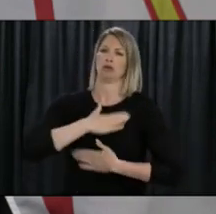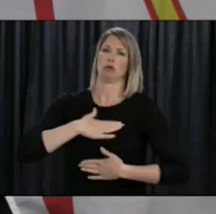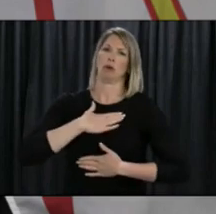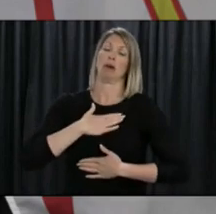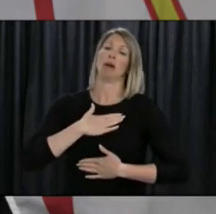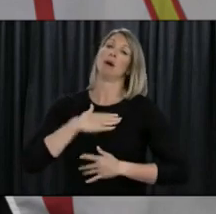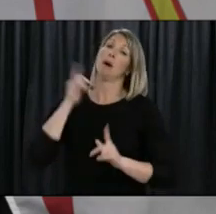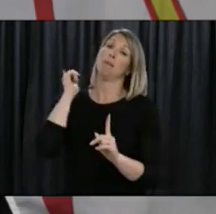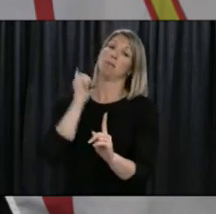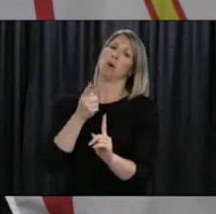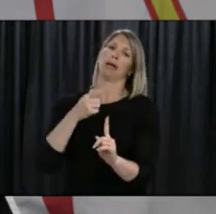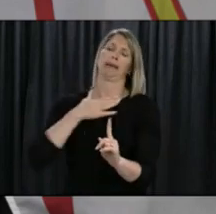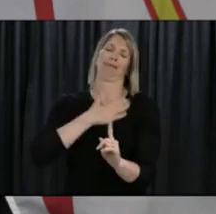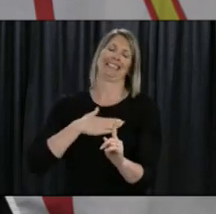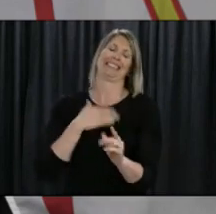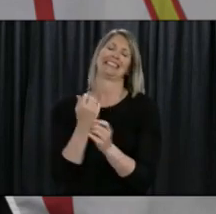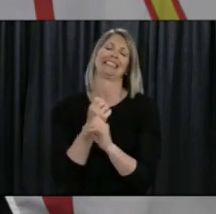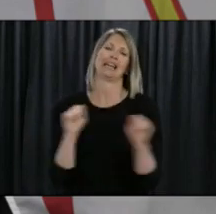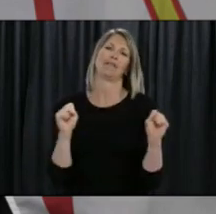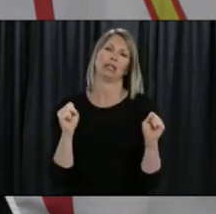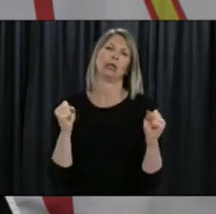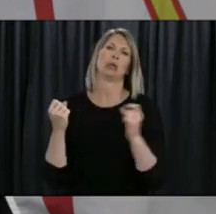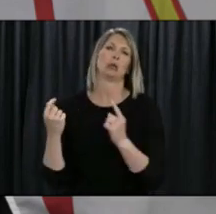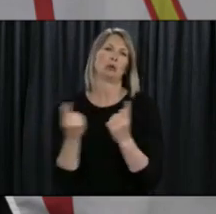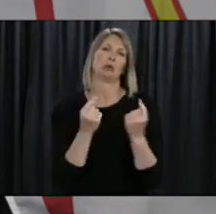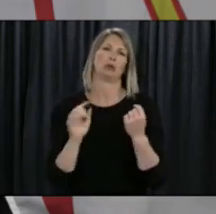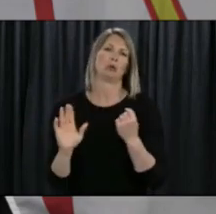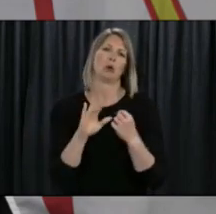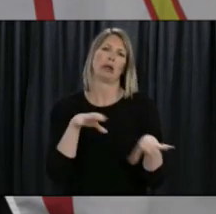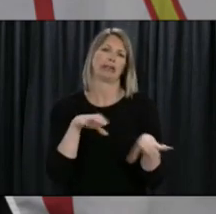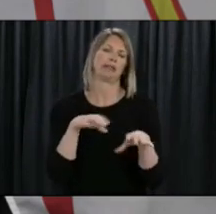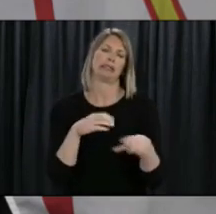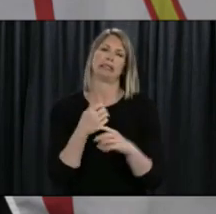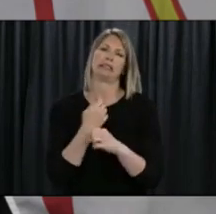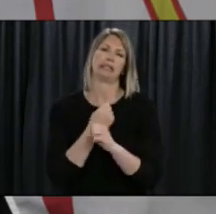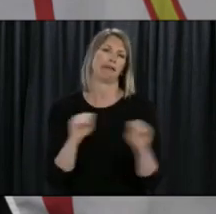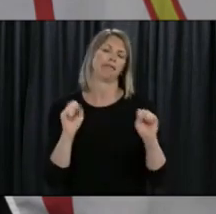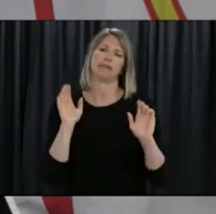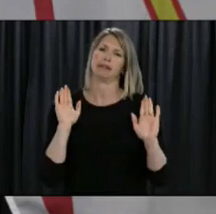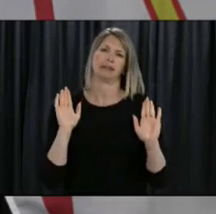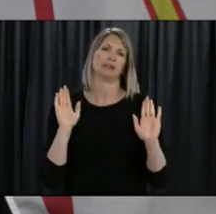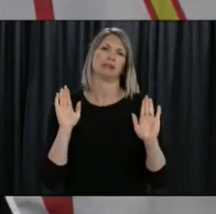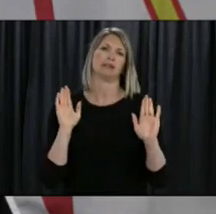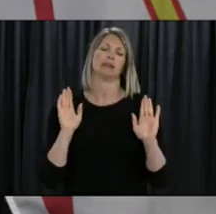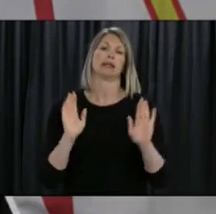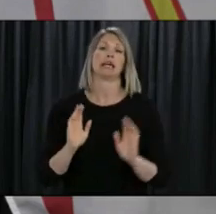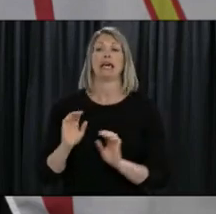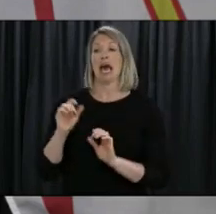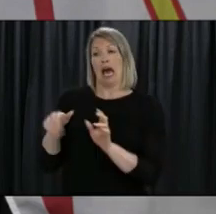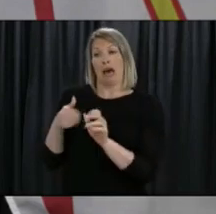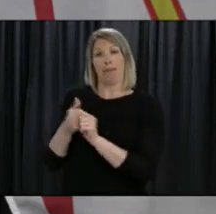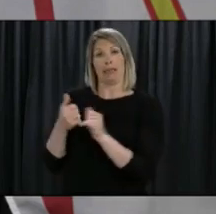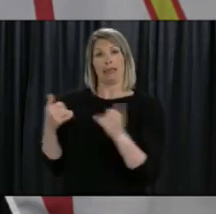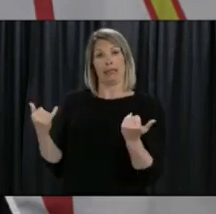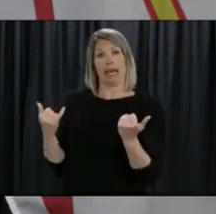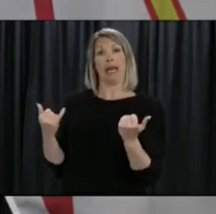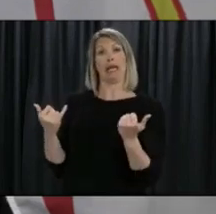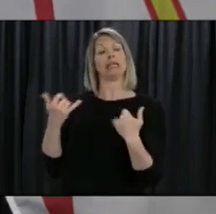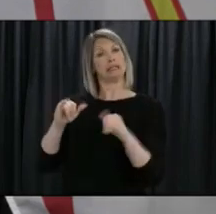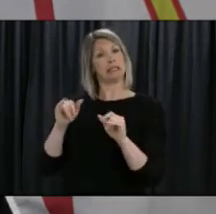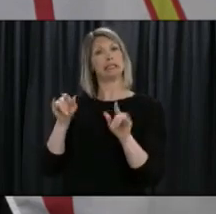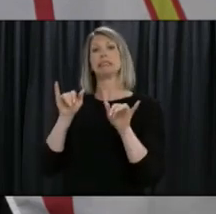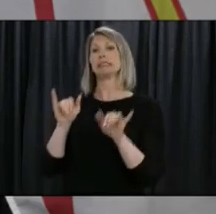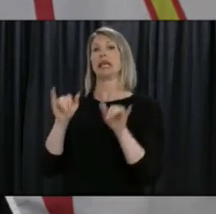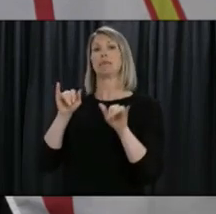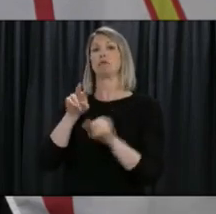do it safely. As a recap for those who may have just joined, we have no new cases since yesterday's media advisory, and the total number of cases